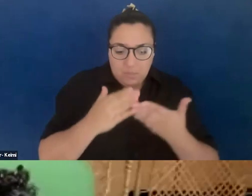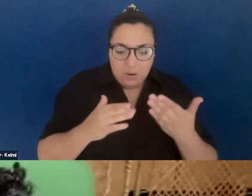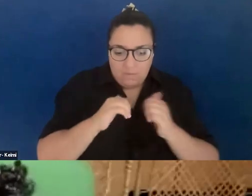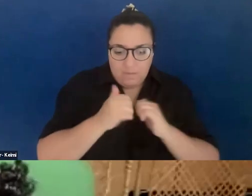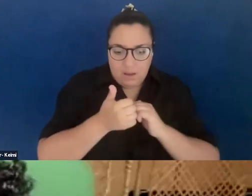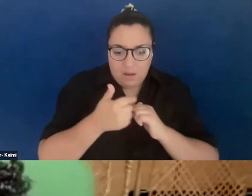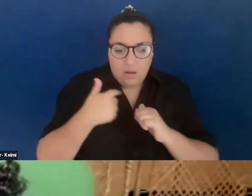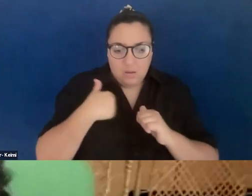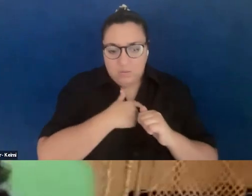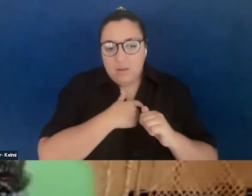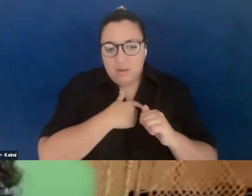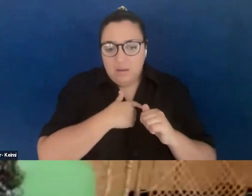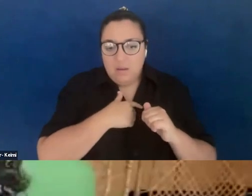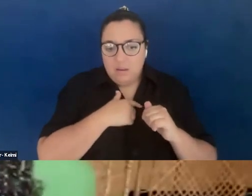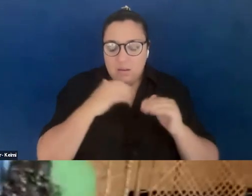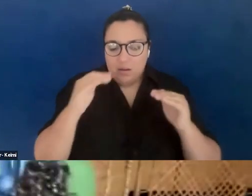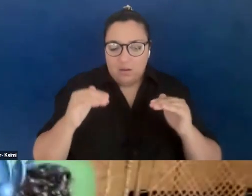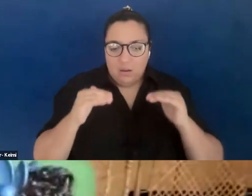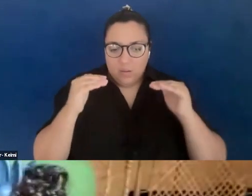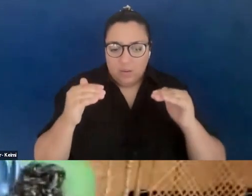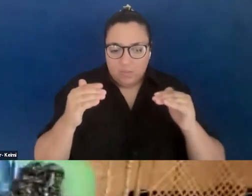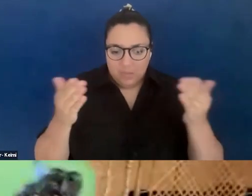especially in the U.S., through this very